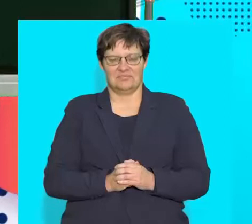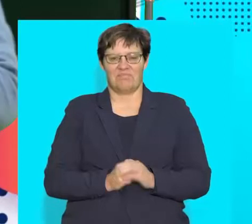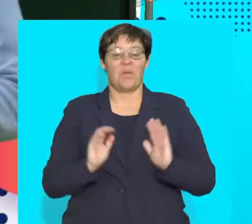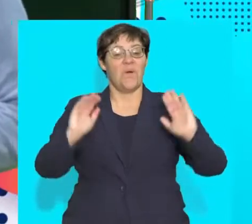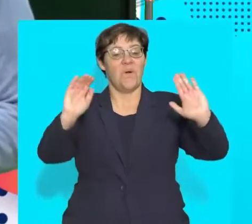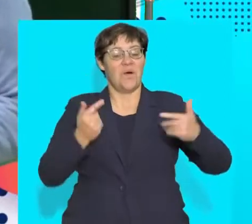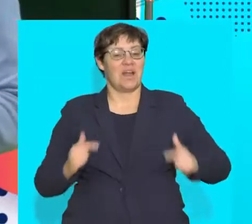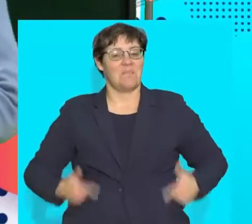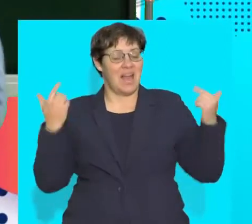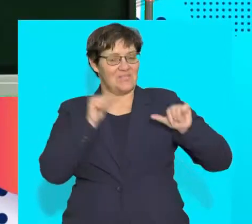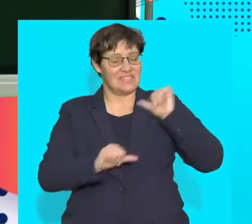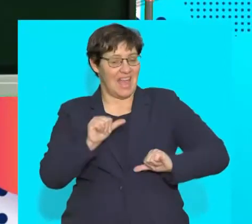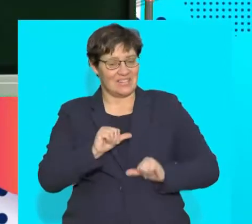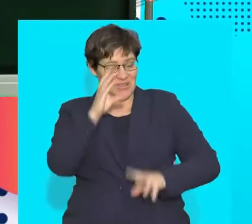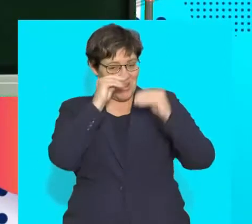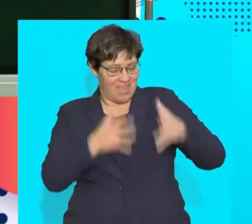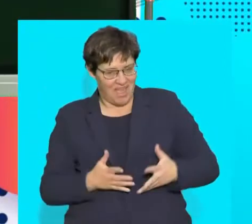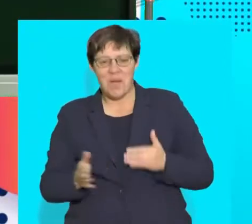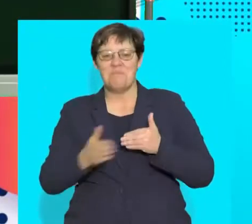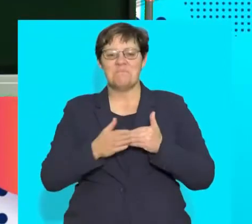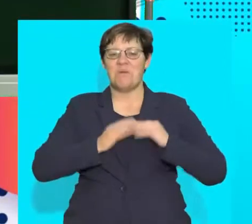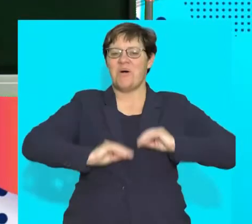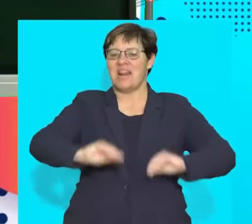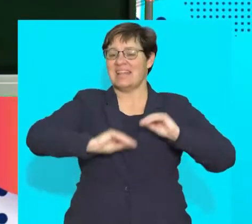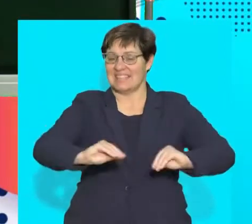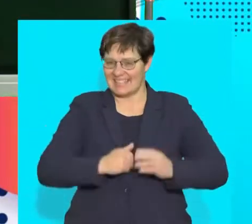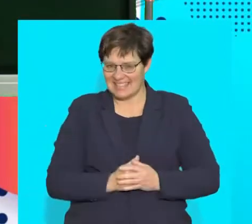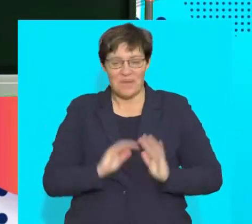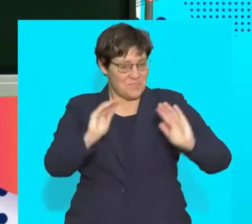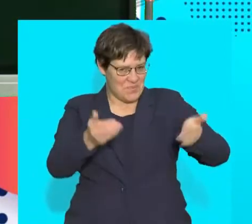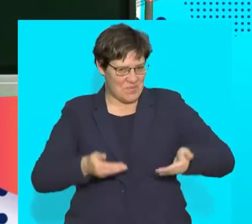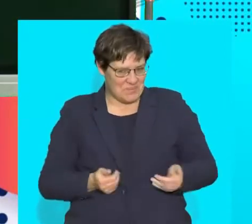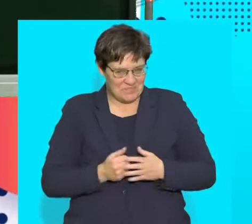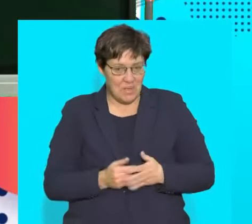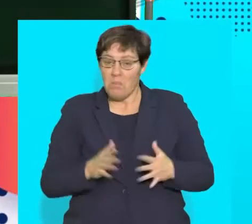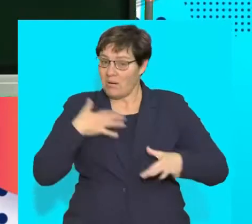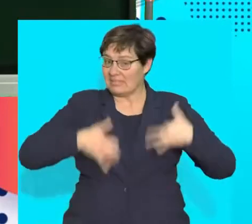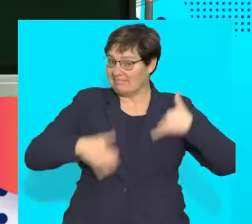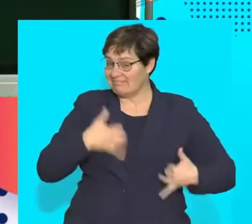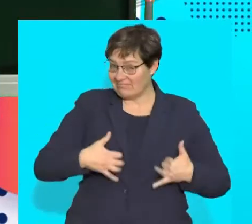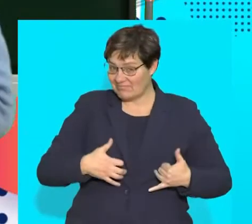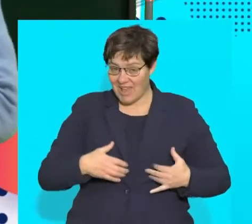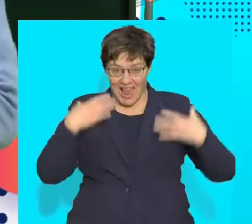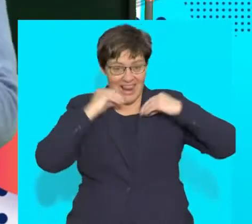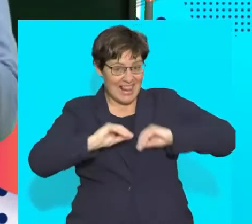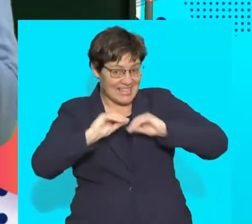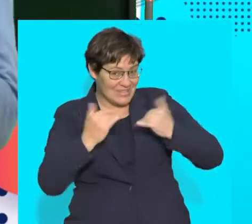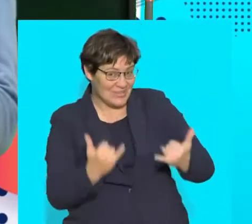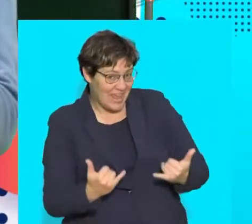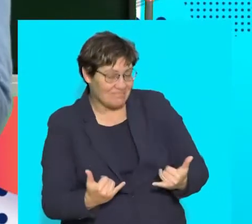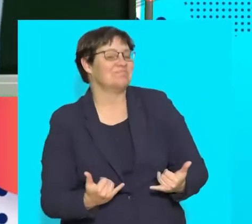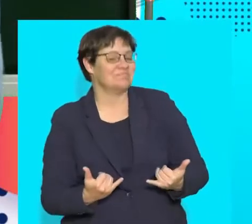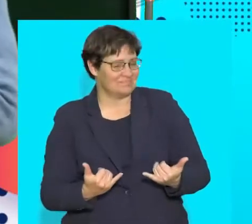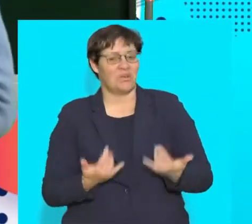Welcome Life Science Learners to another installment. Trust that you guys are ready and looking forward to our lesson. Today we're focusing on the